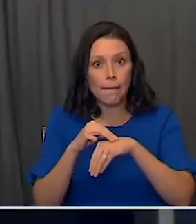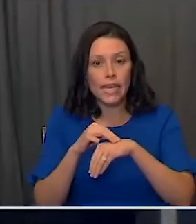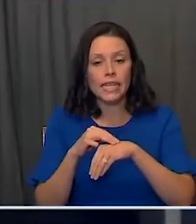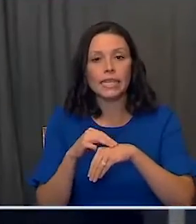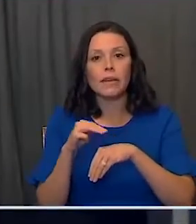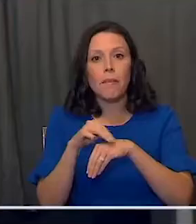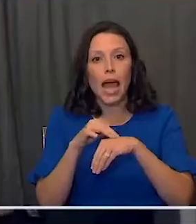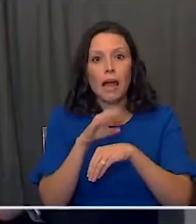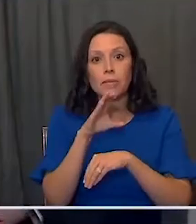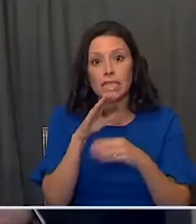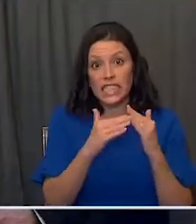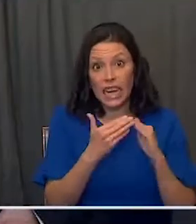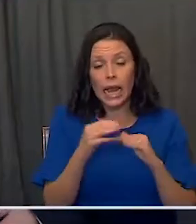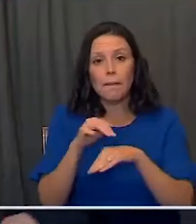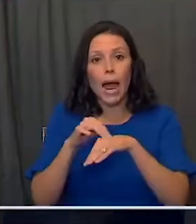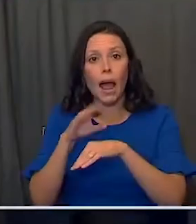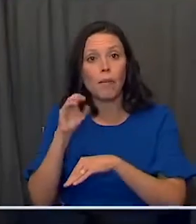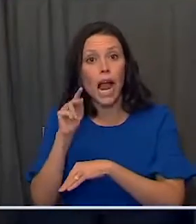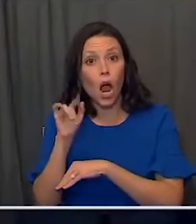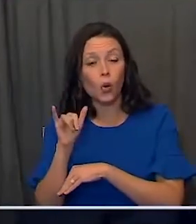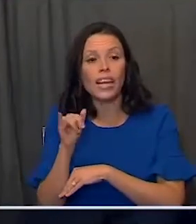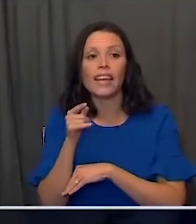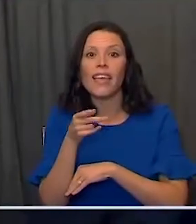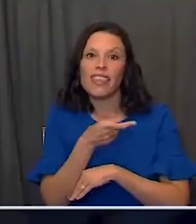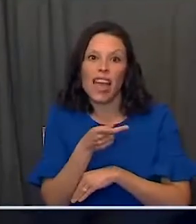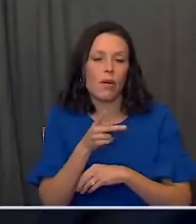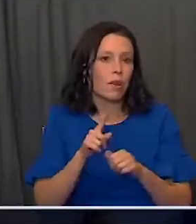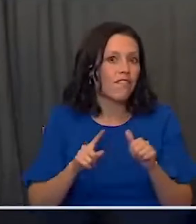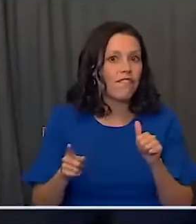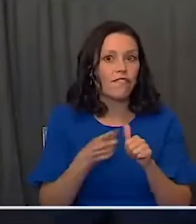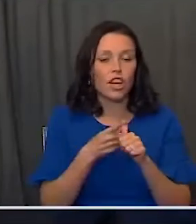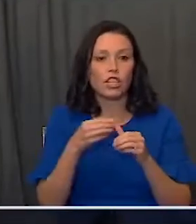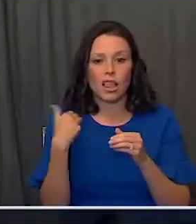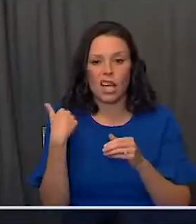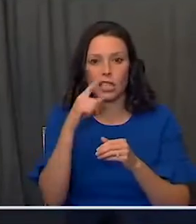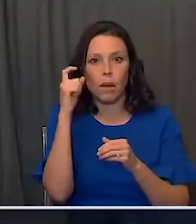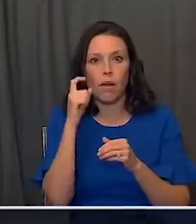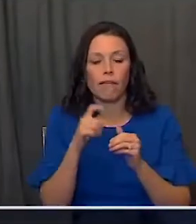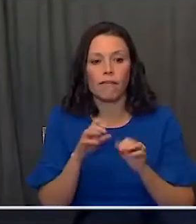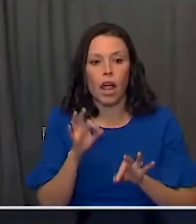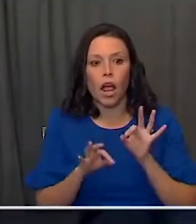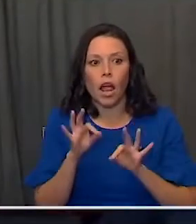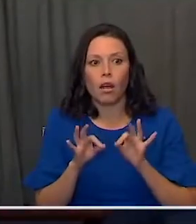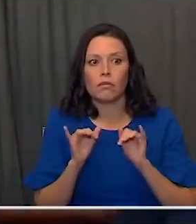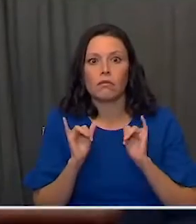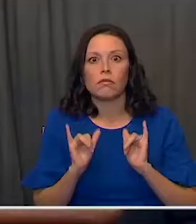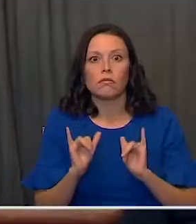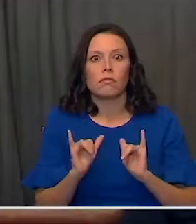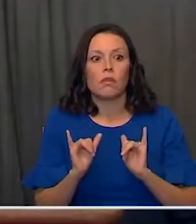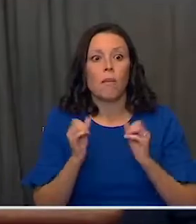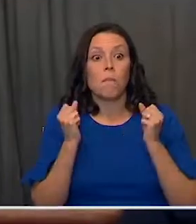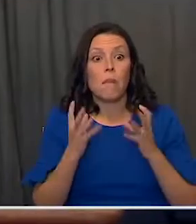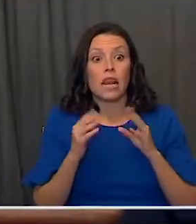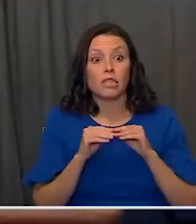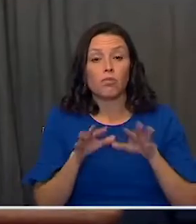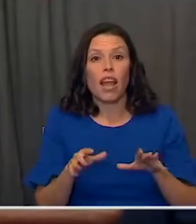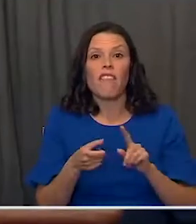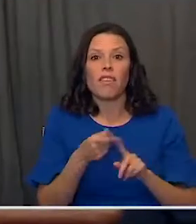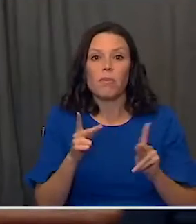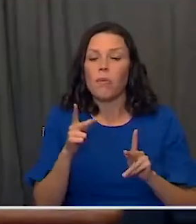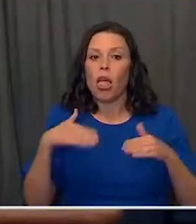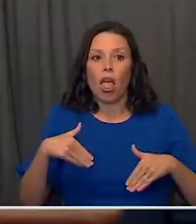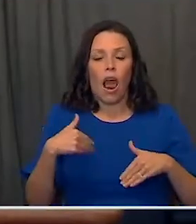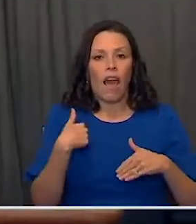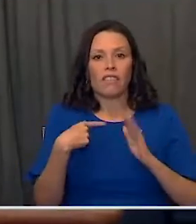City and Miami County, who they were the ones that first in the summer really found how much asymptomatic spread was occurring